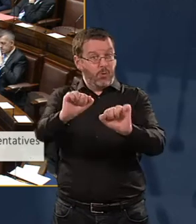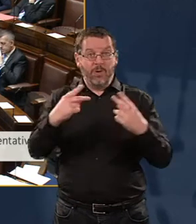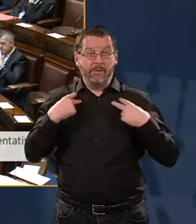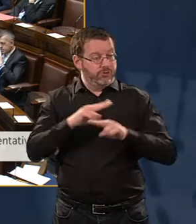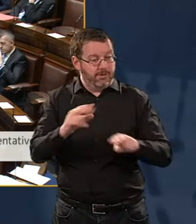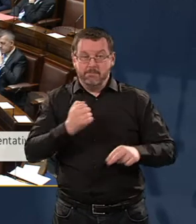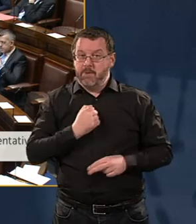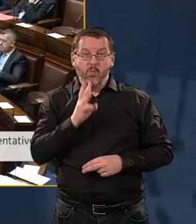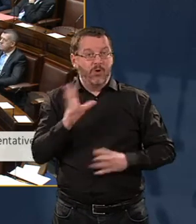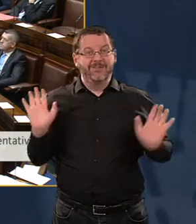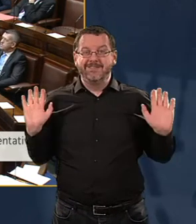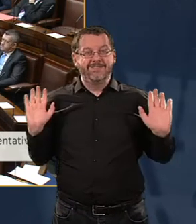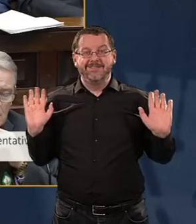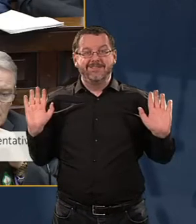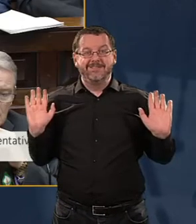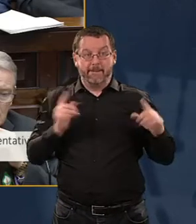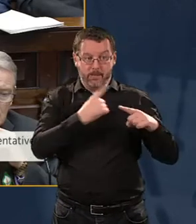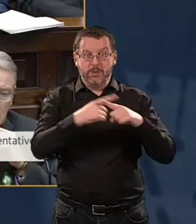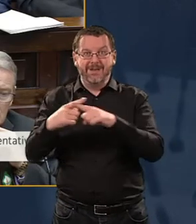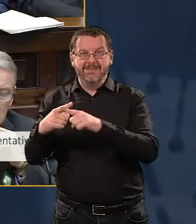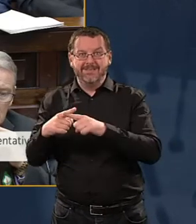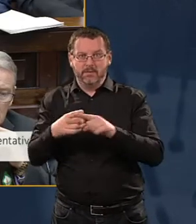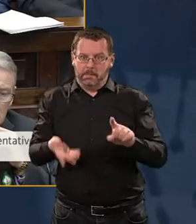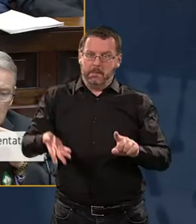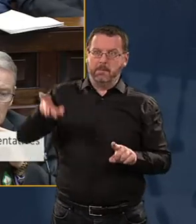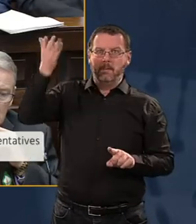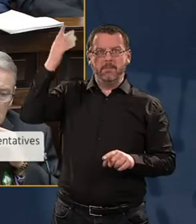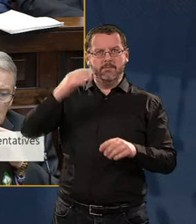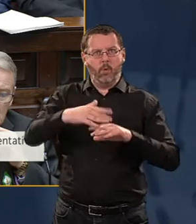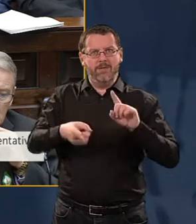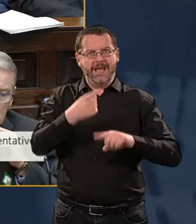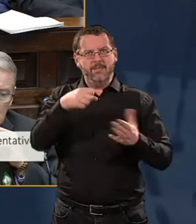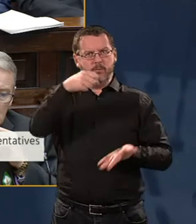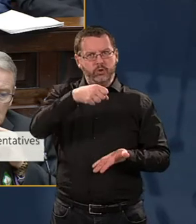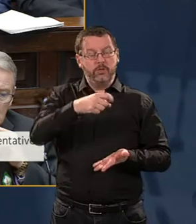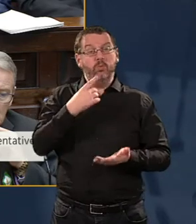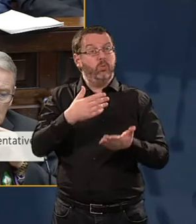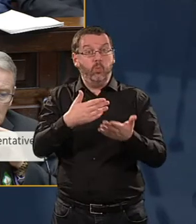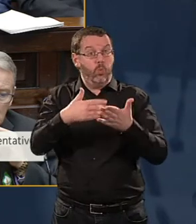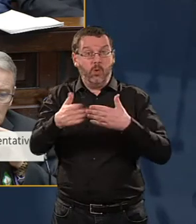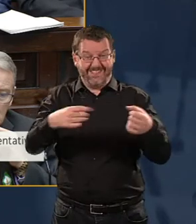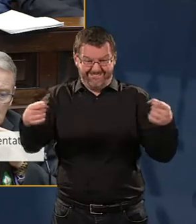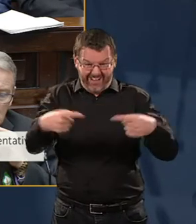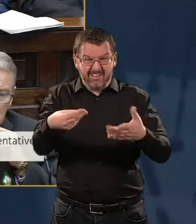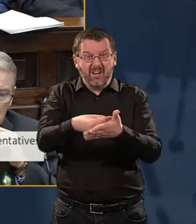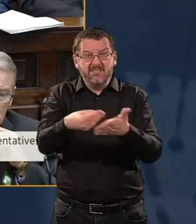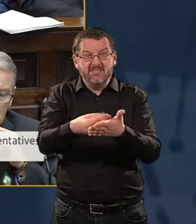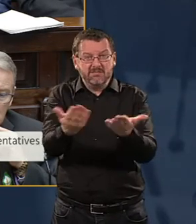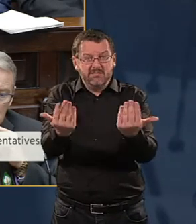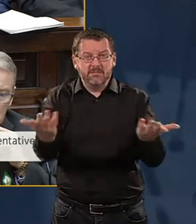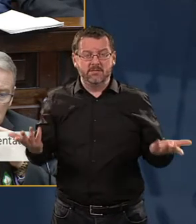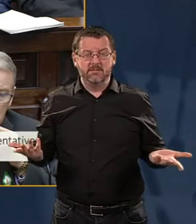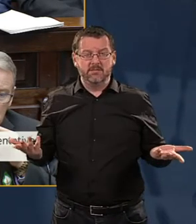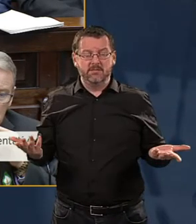What we want to know now is what is the final cost. It is an astonishing thing that